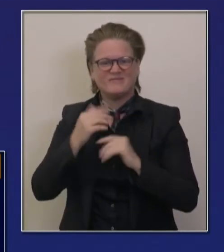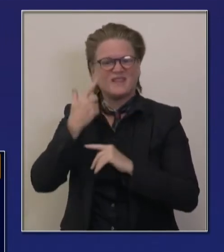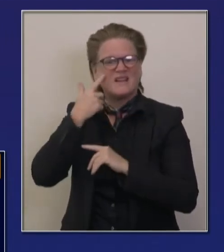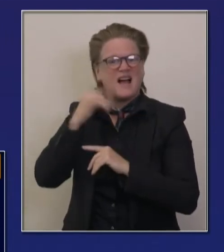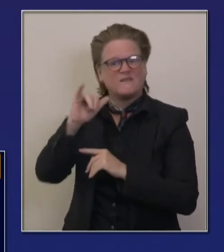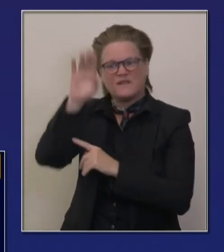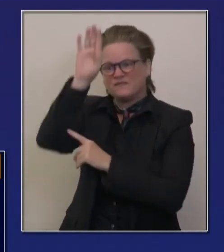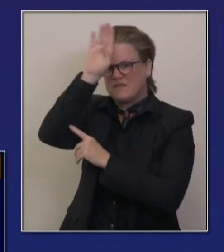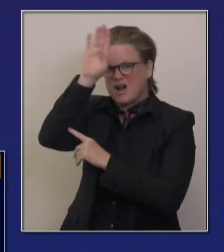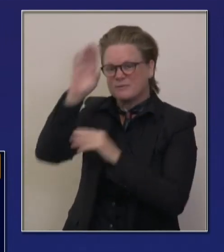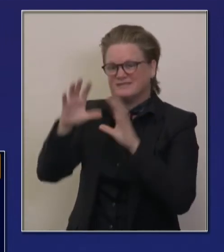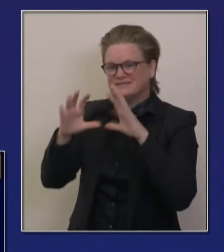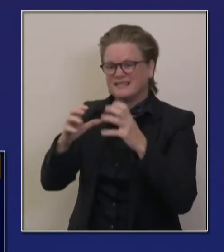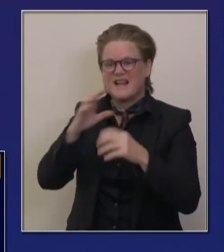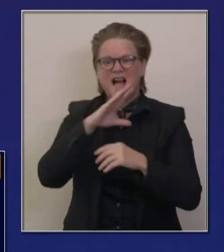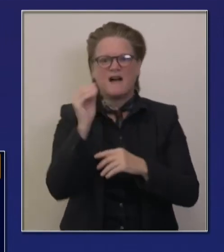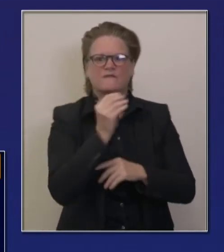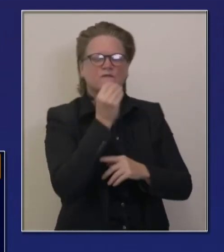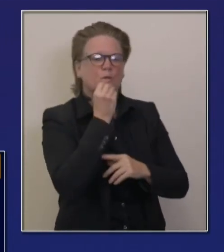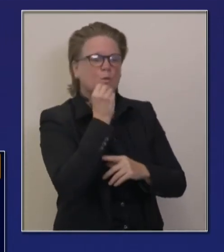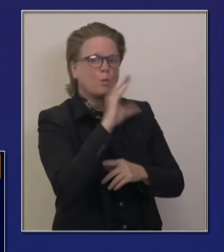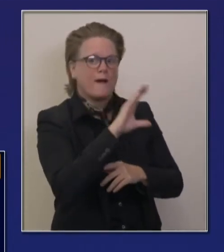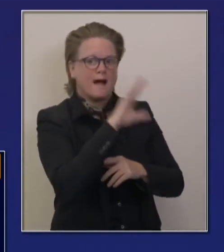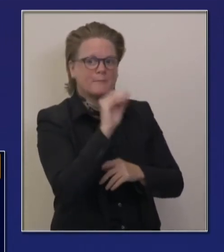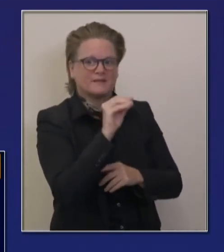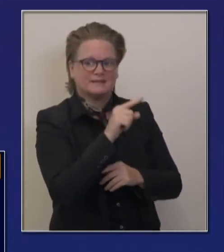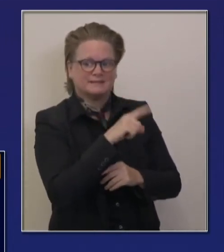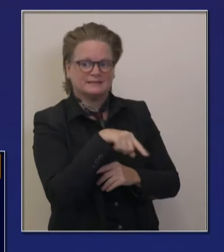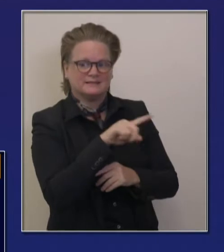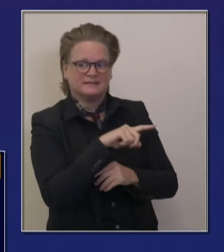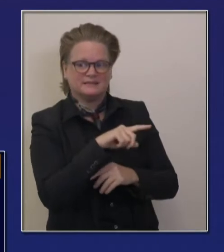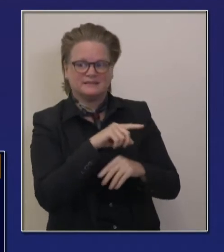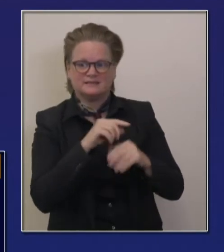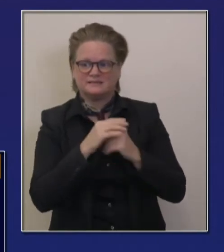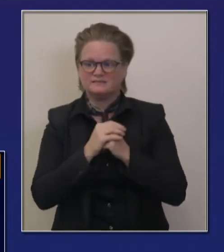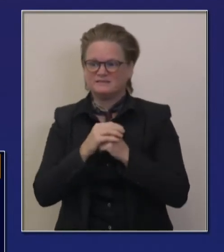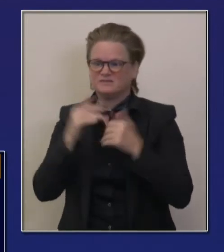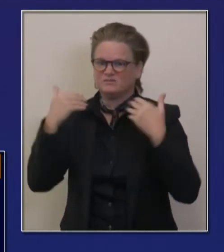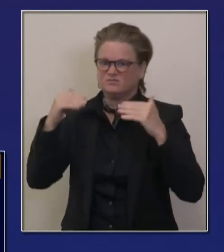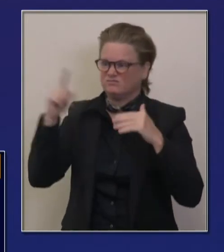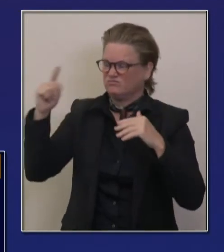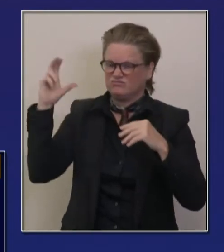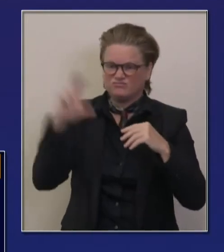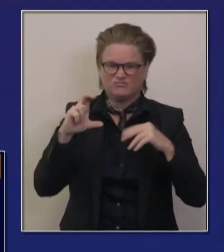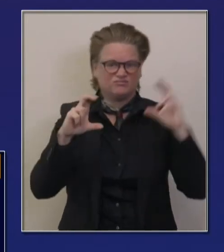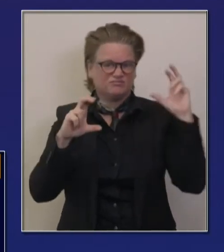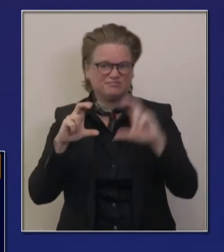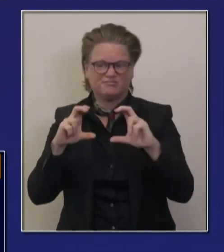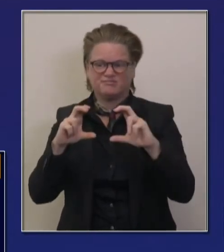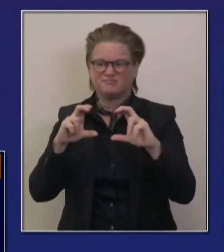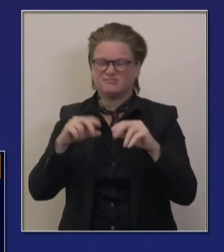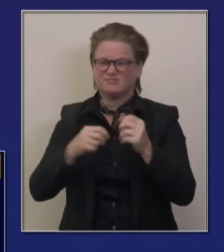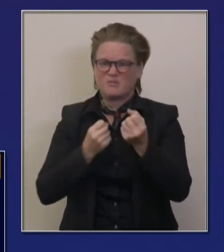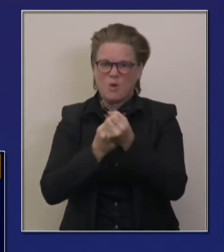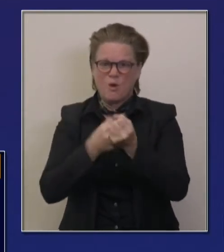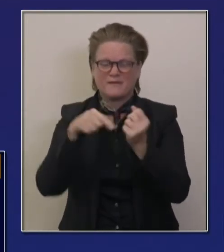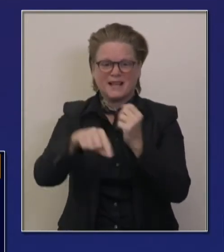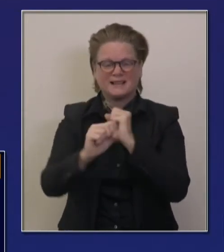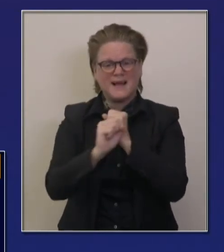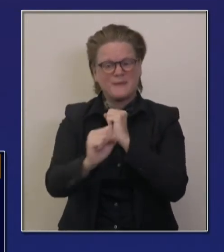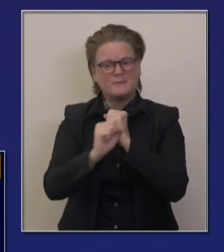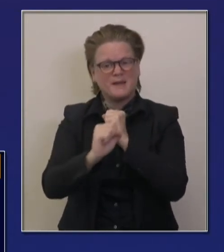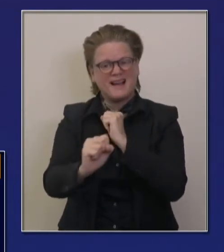Association as well. In particular, they're providing a lot of in-kind support and a lot of in-store support to grocers